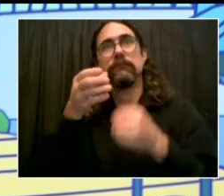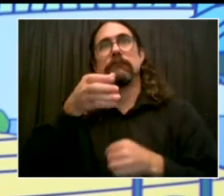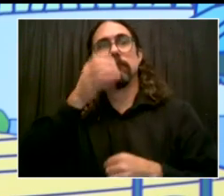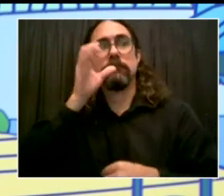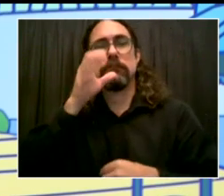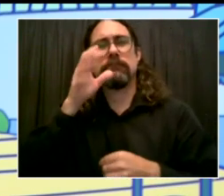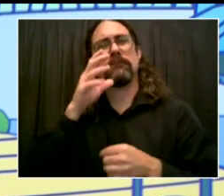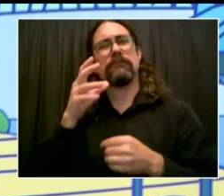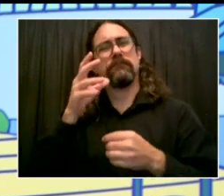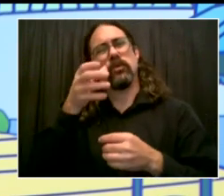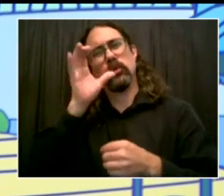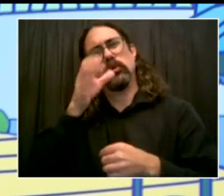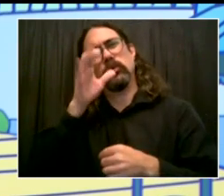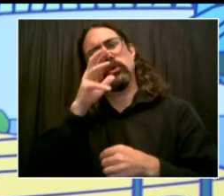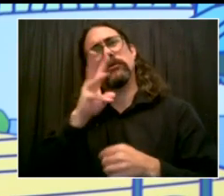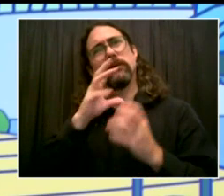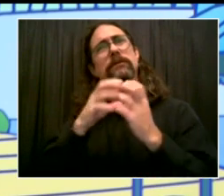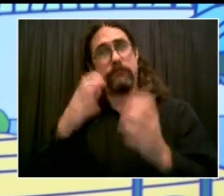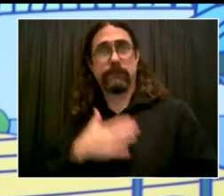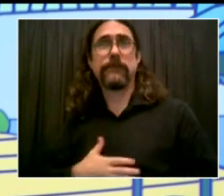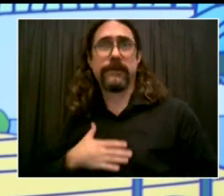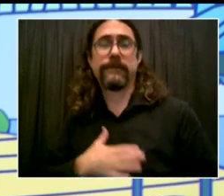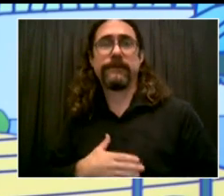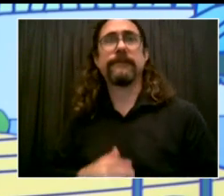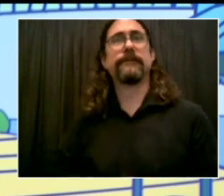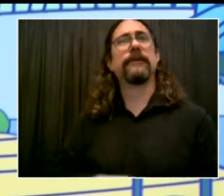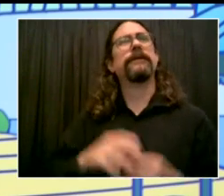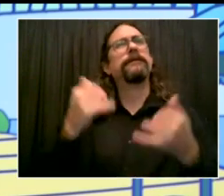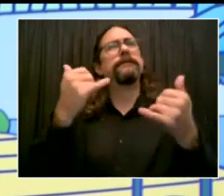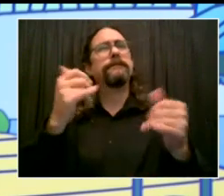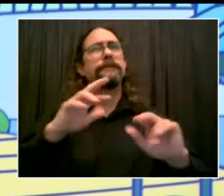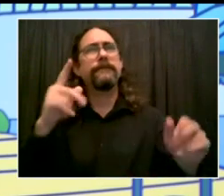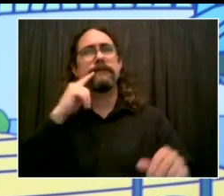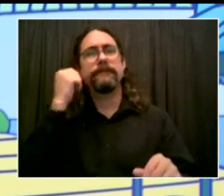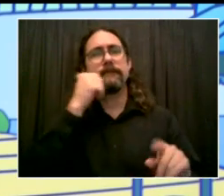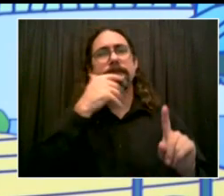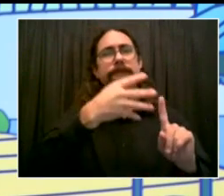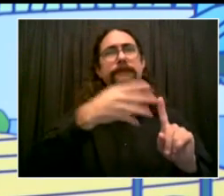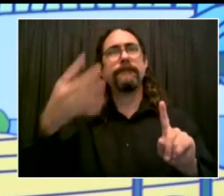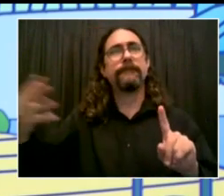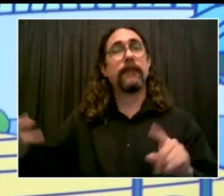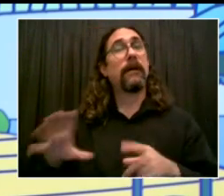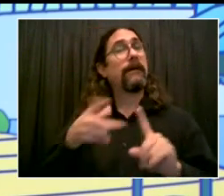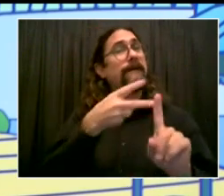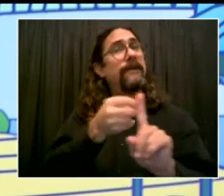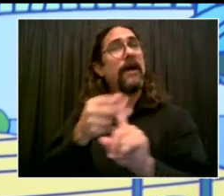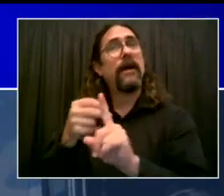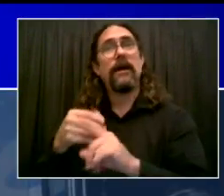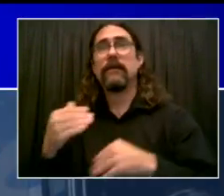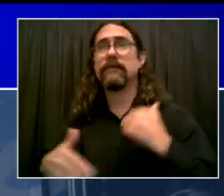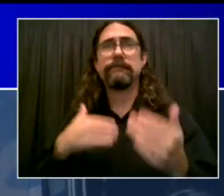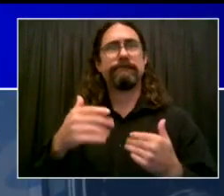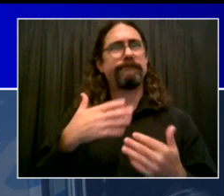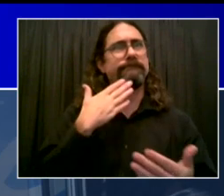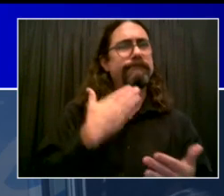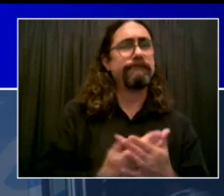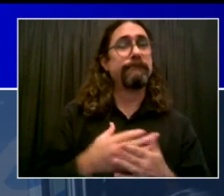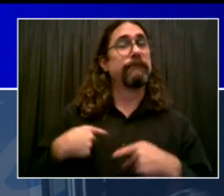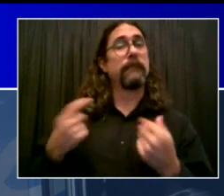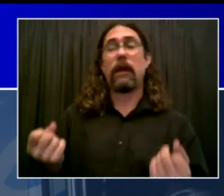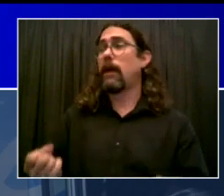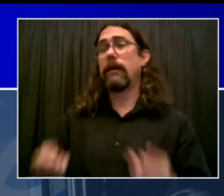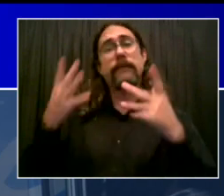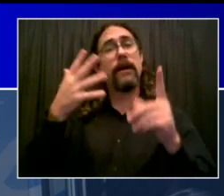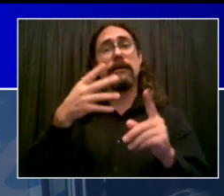real good movement, real good momentum. As of today, from the beginning, 10,555,002 vaccination